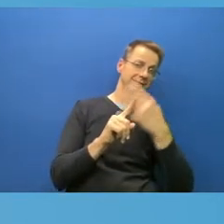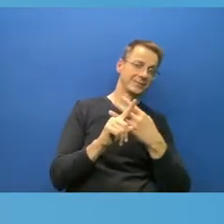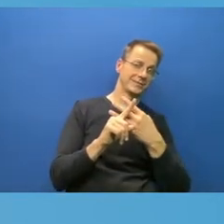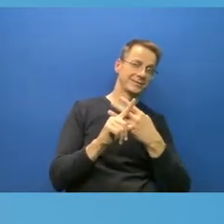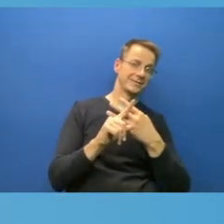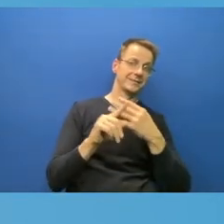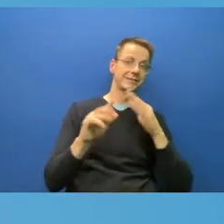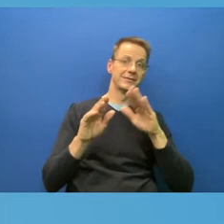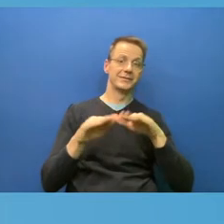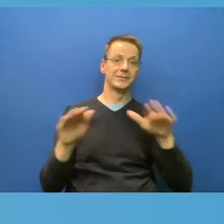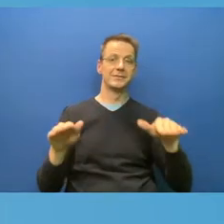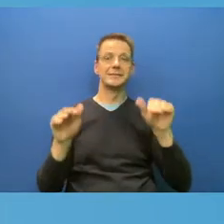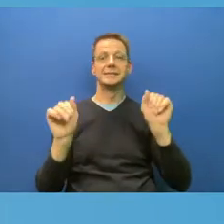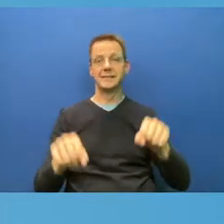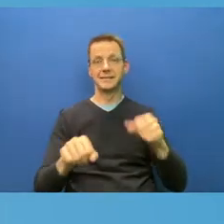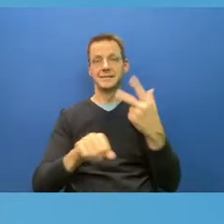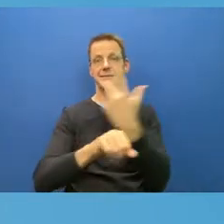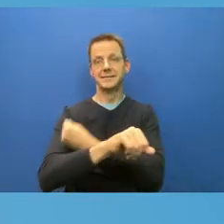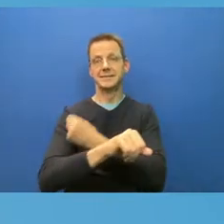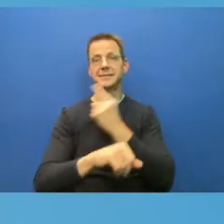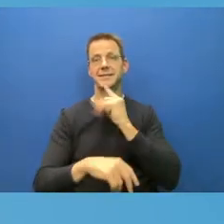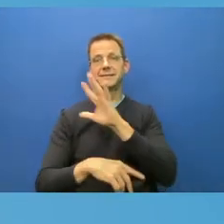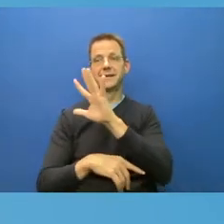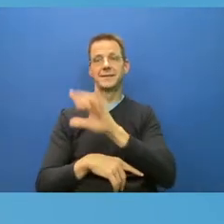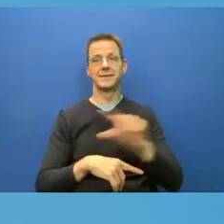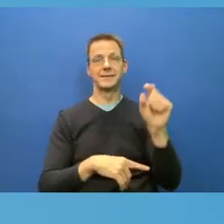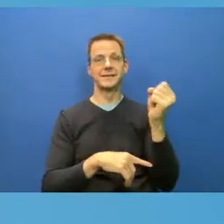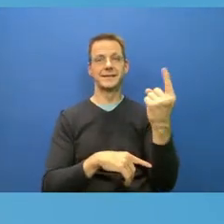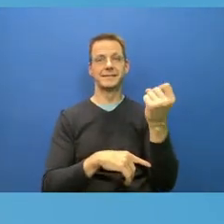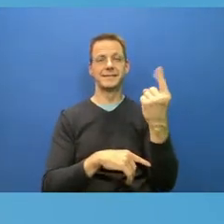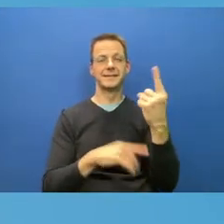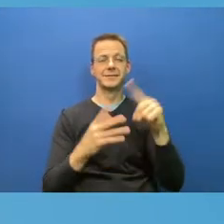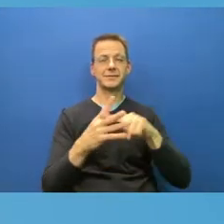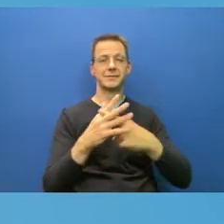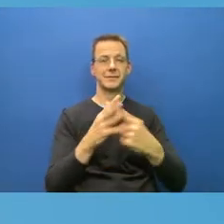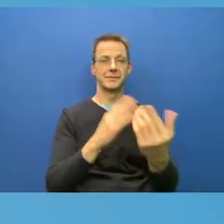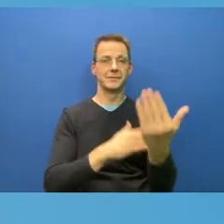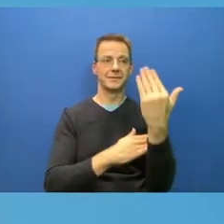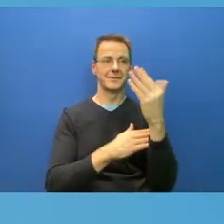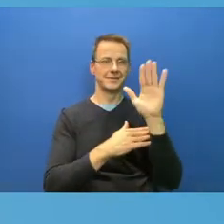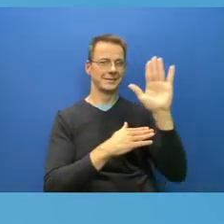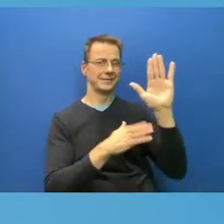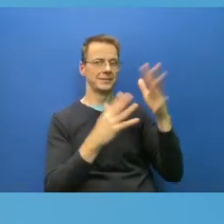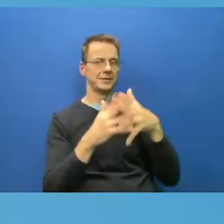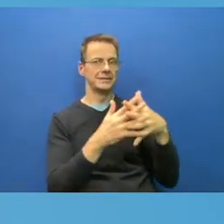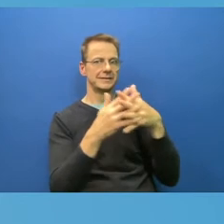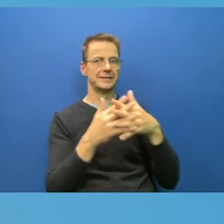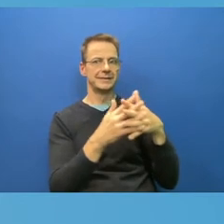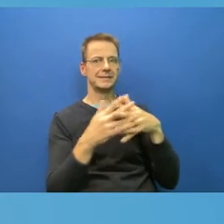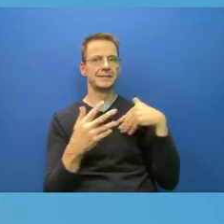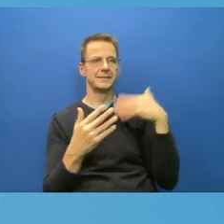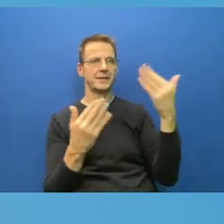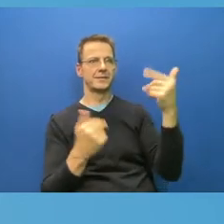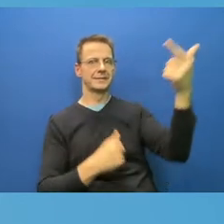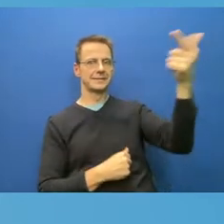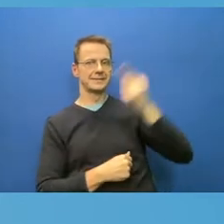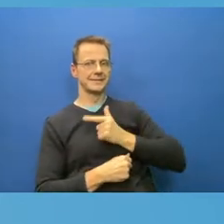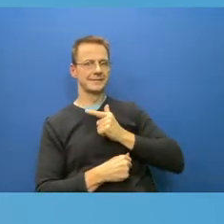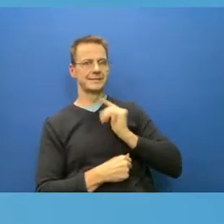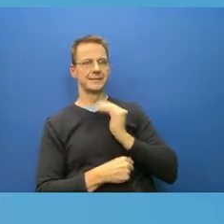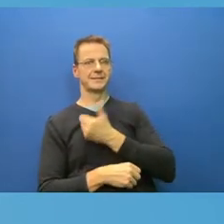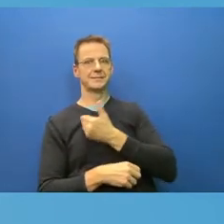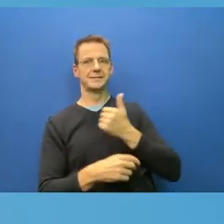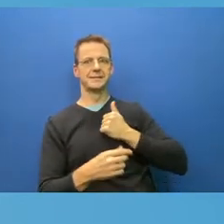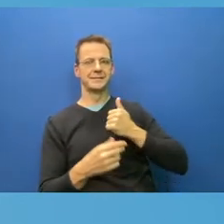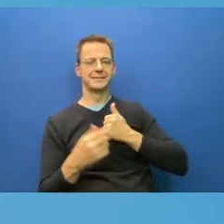us soon. We need to keep them safe for as long as possible, and schools are basically the breeding ground right now in the hardest hit areas in